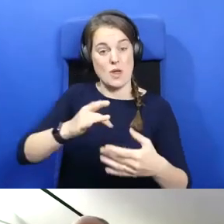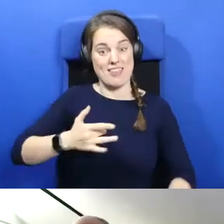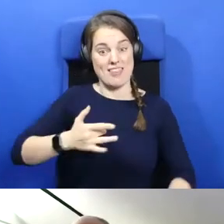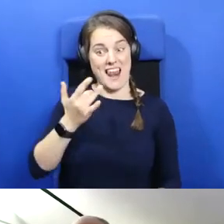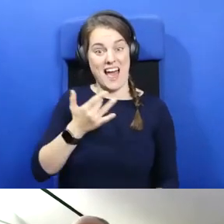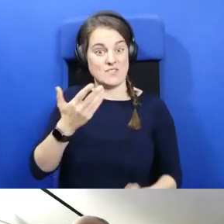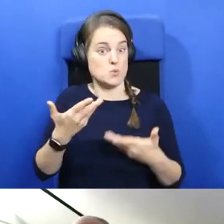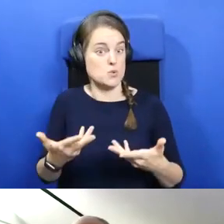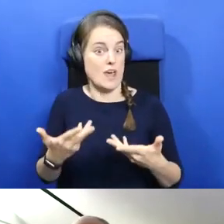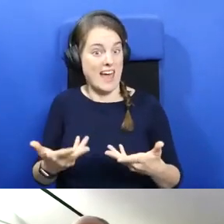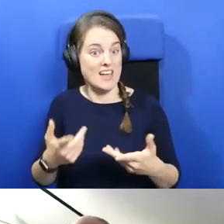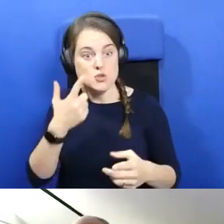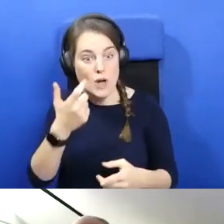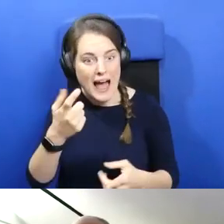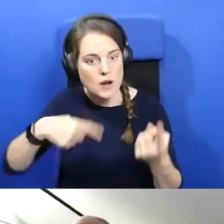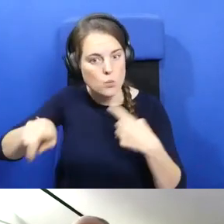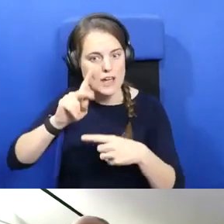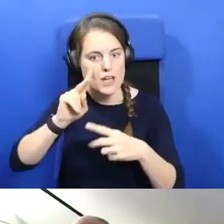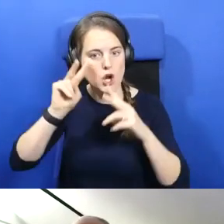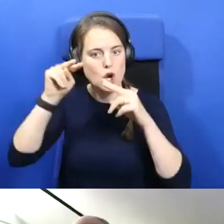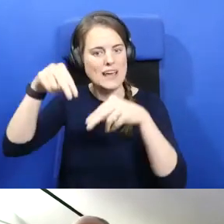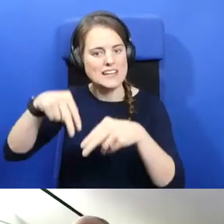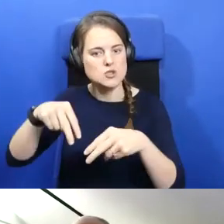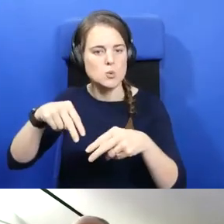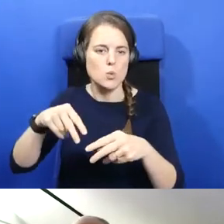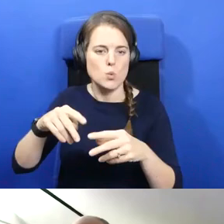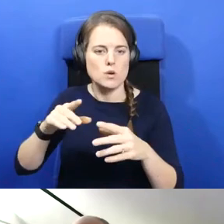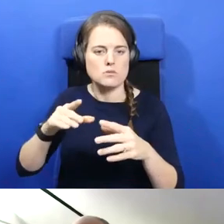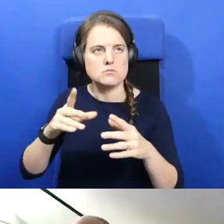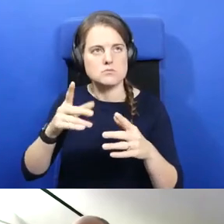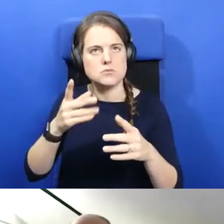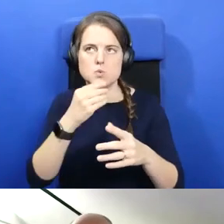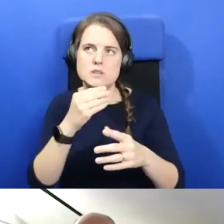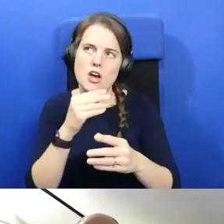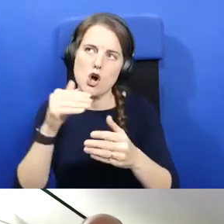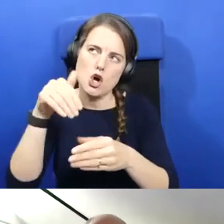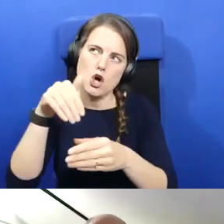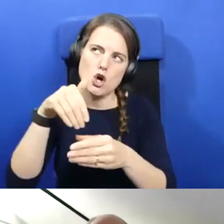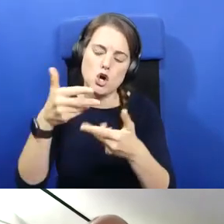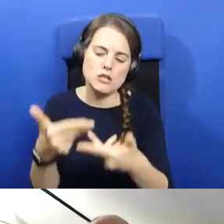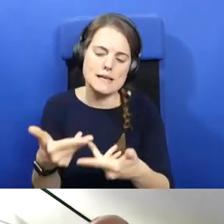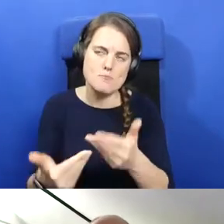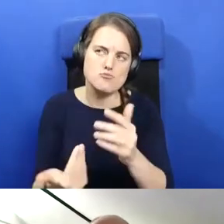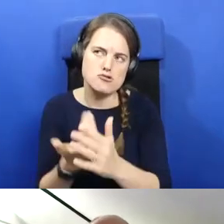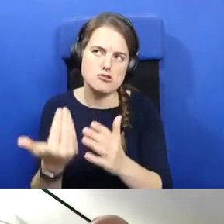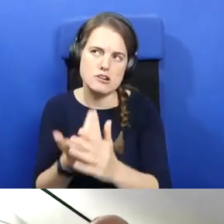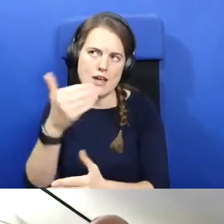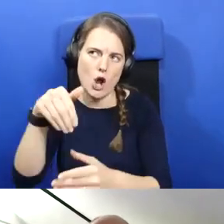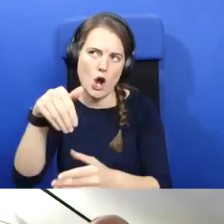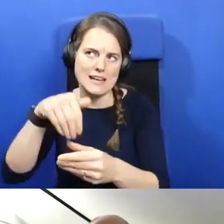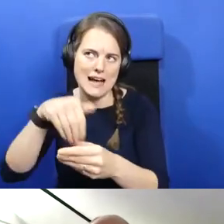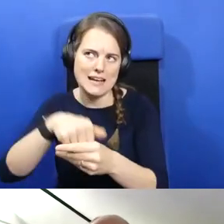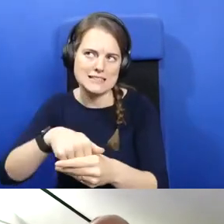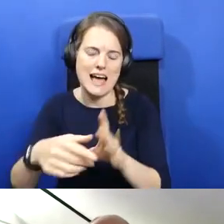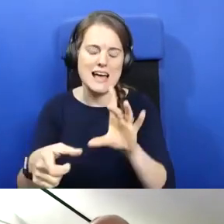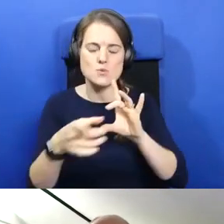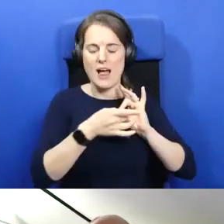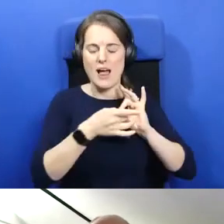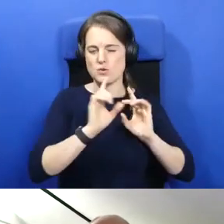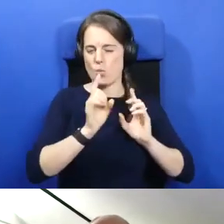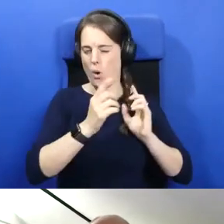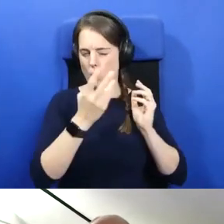know, can we look at this in a contemporary context as well as what we've had? So, I'm introduce you to the